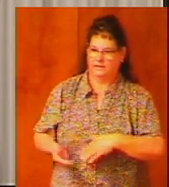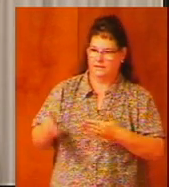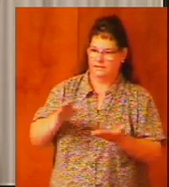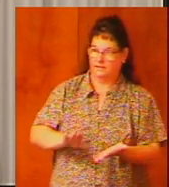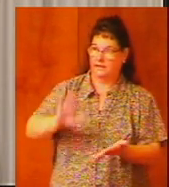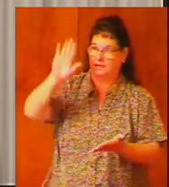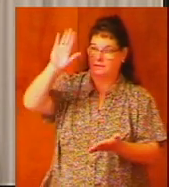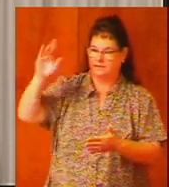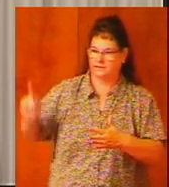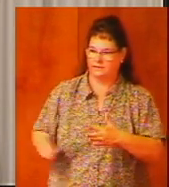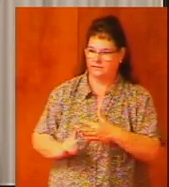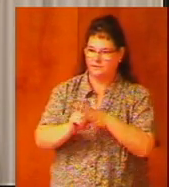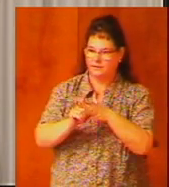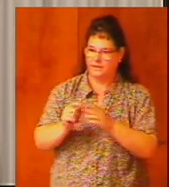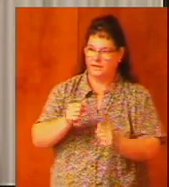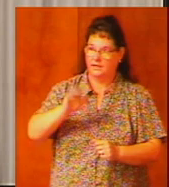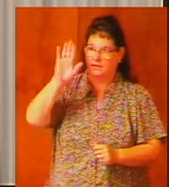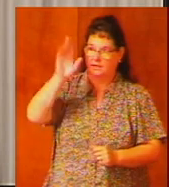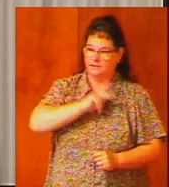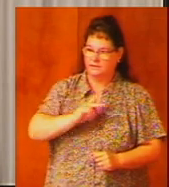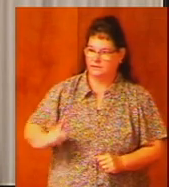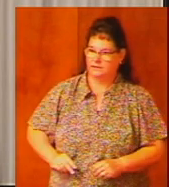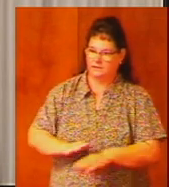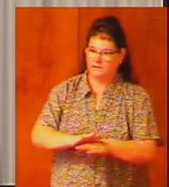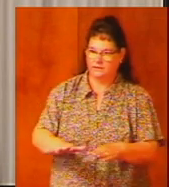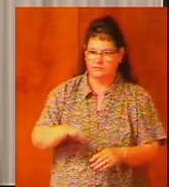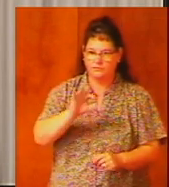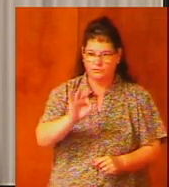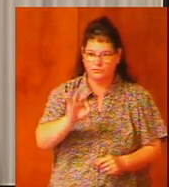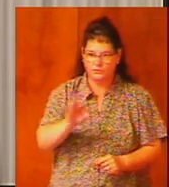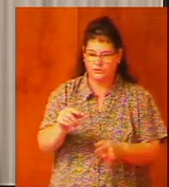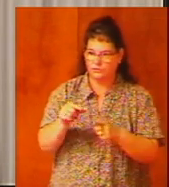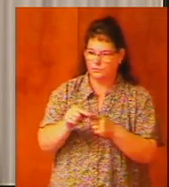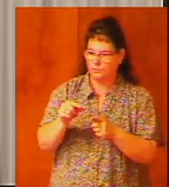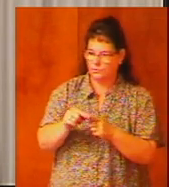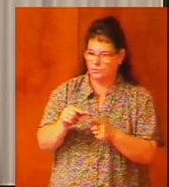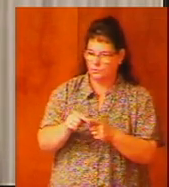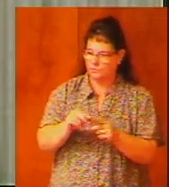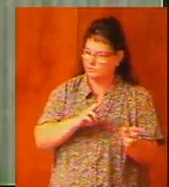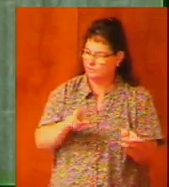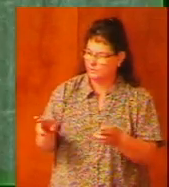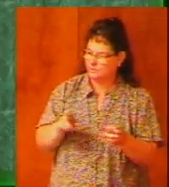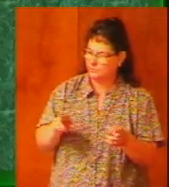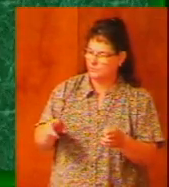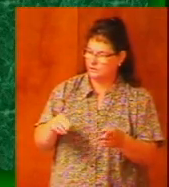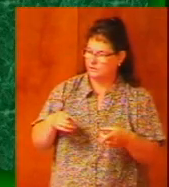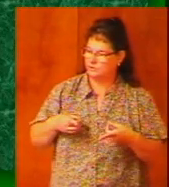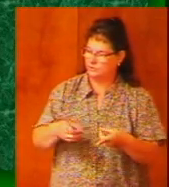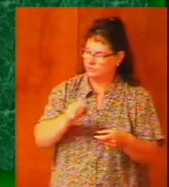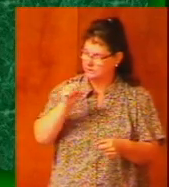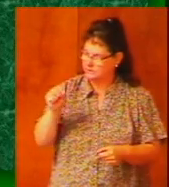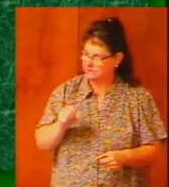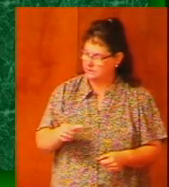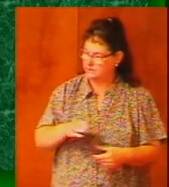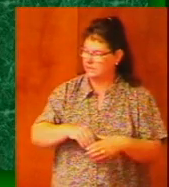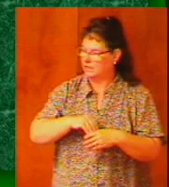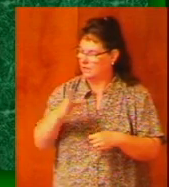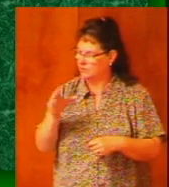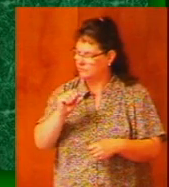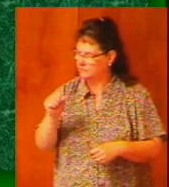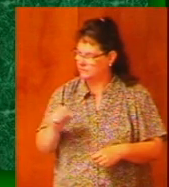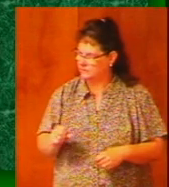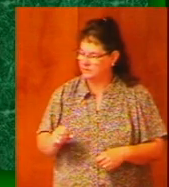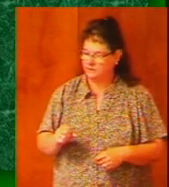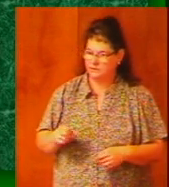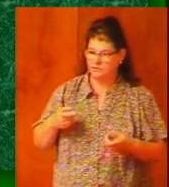appearing and his kingdom preach the word be ready in season and out of season